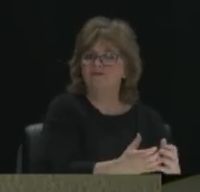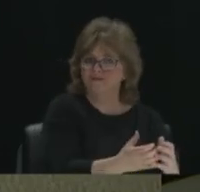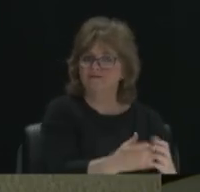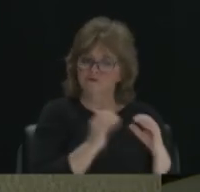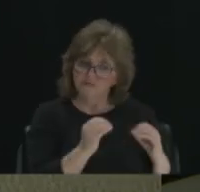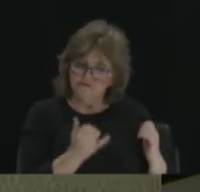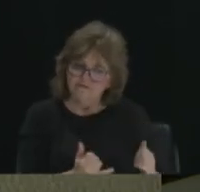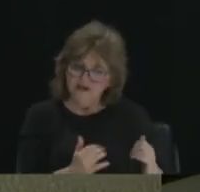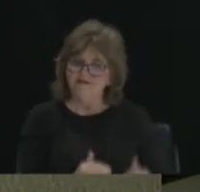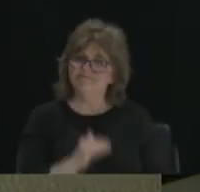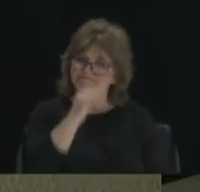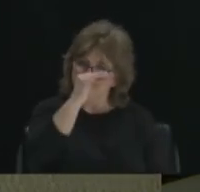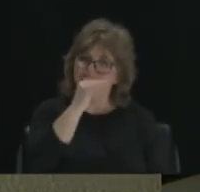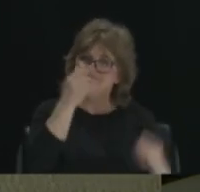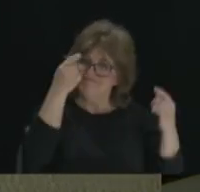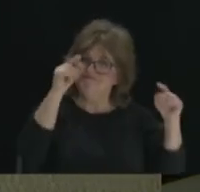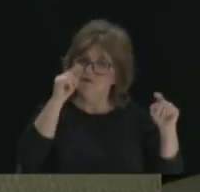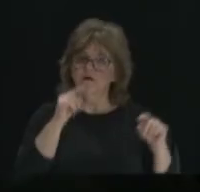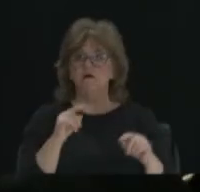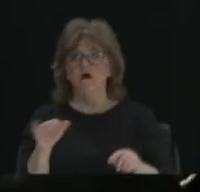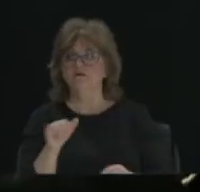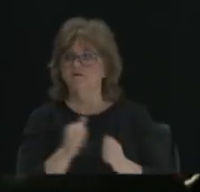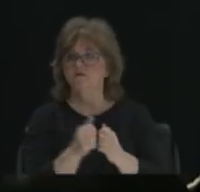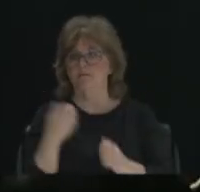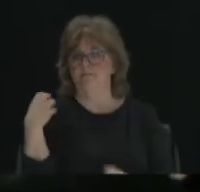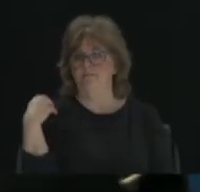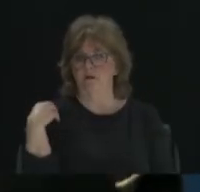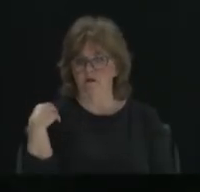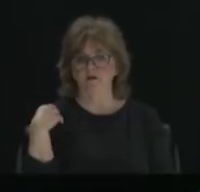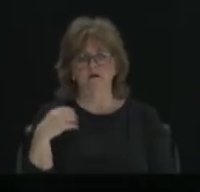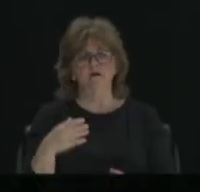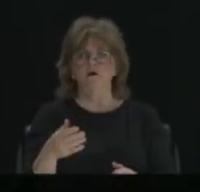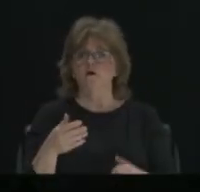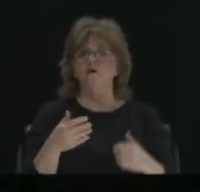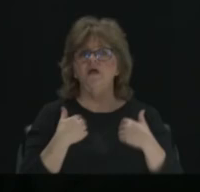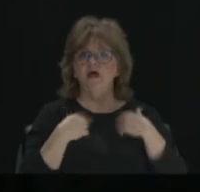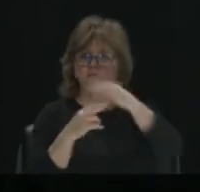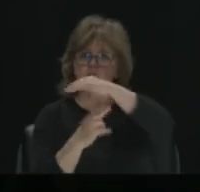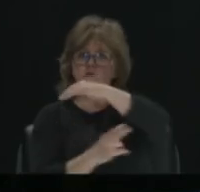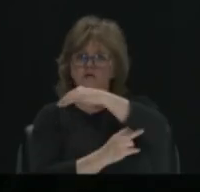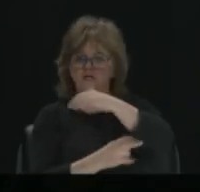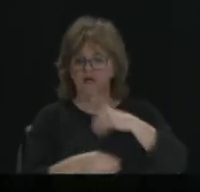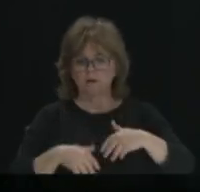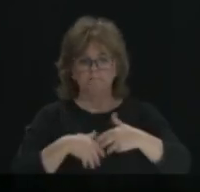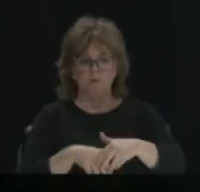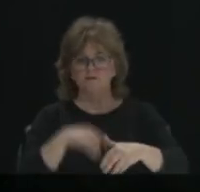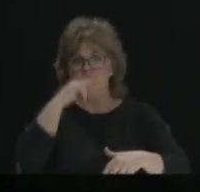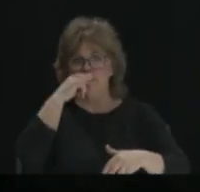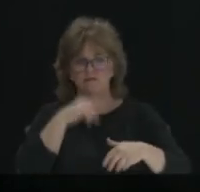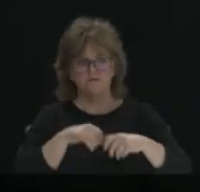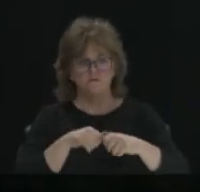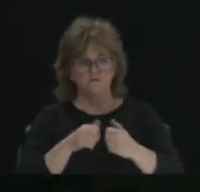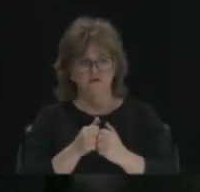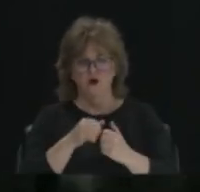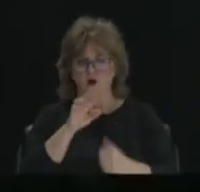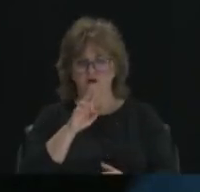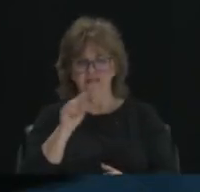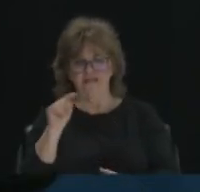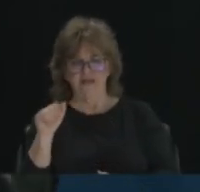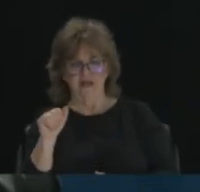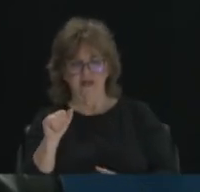implemented even before he was mayor, marching those kids over that bridge from, what was that, the RTA Transit Center